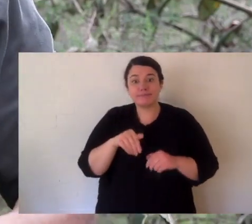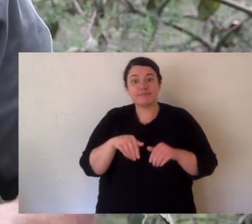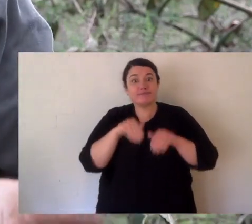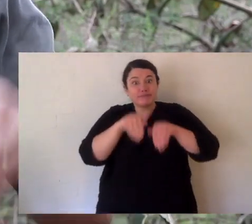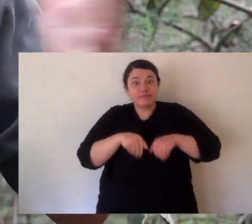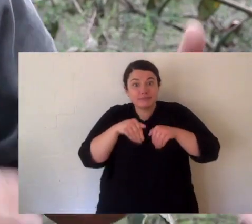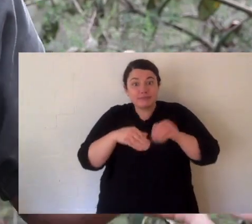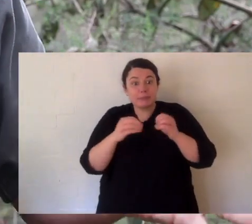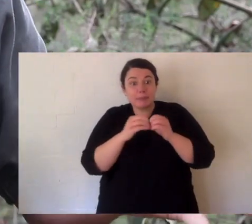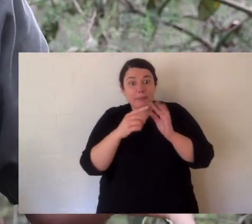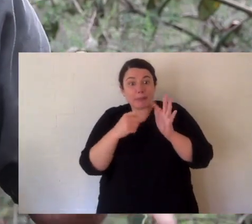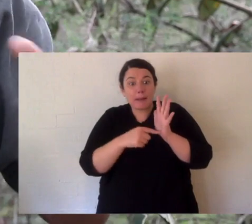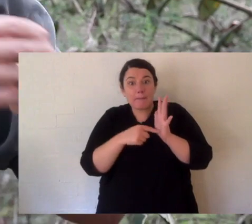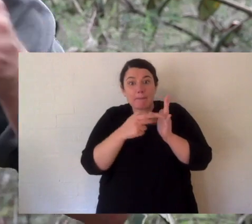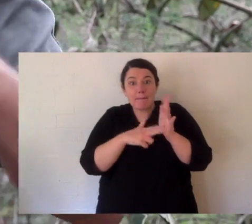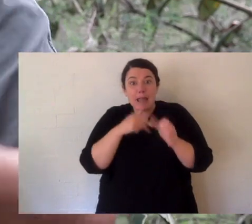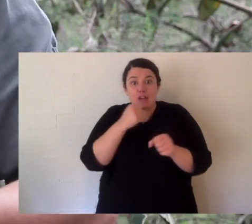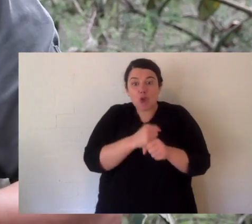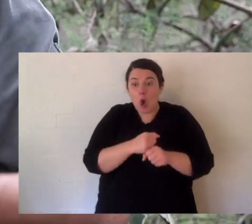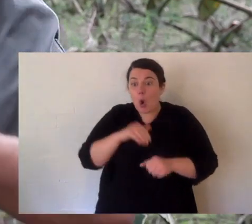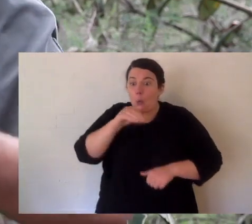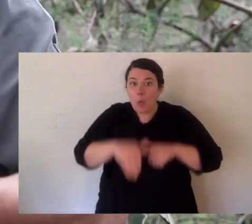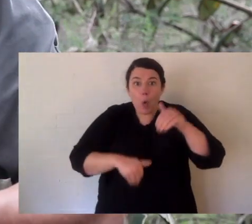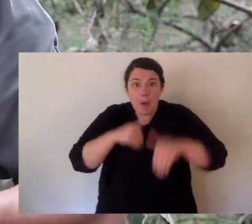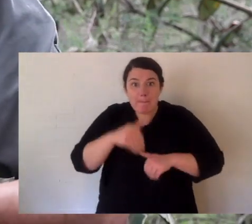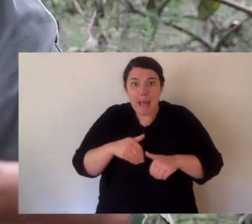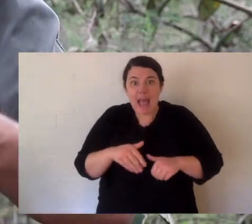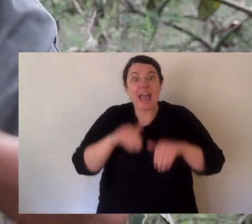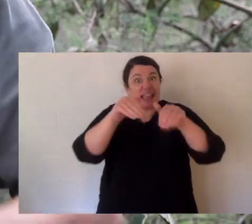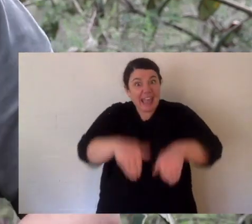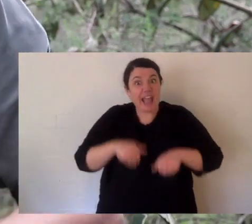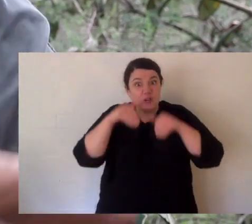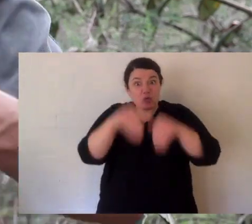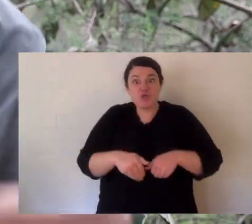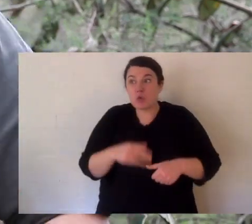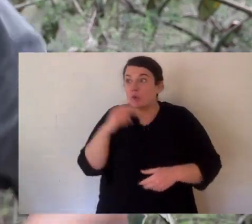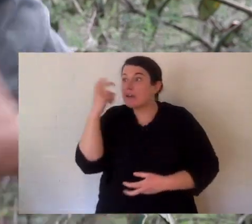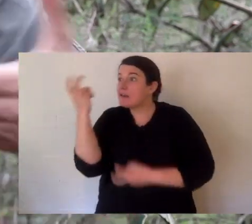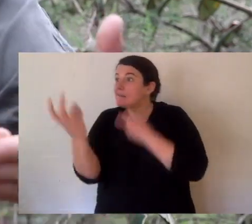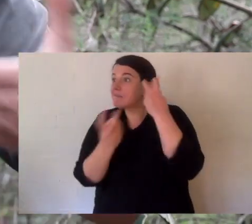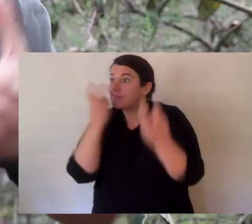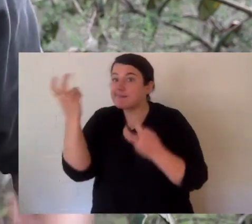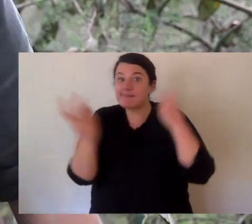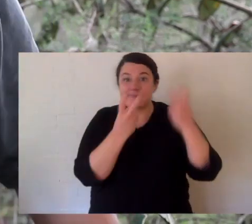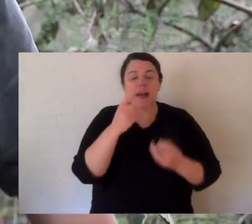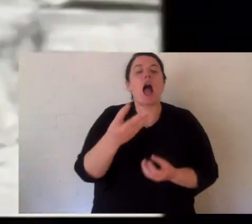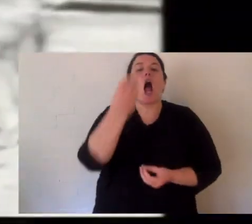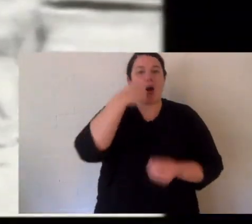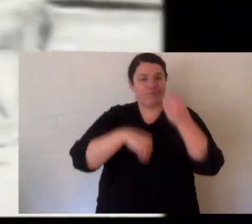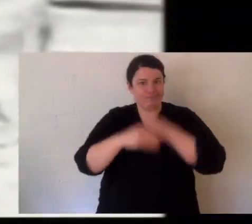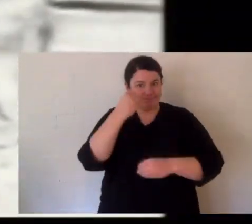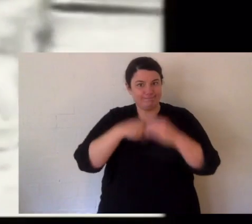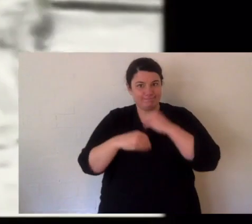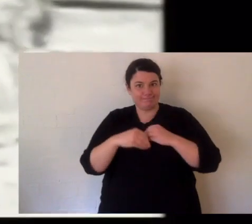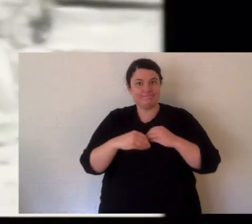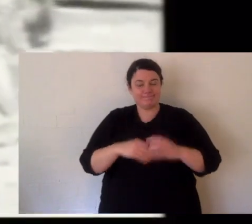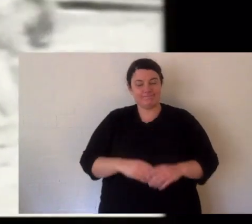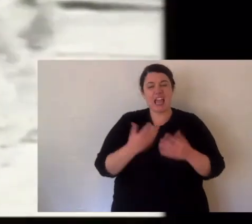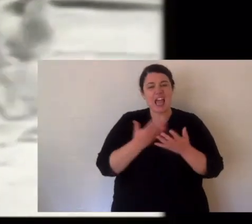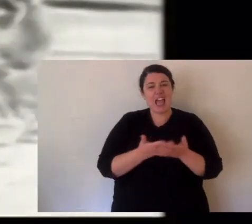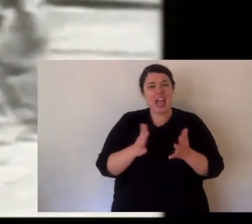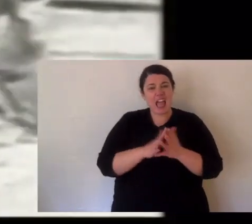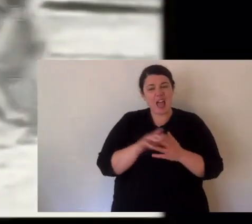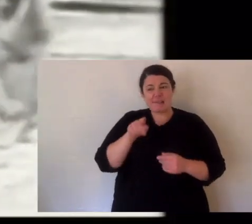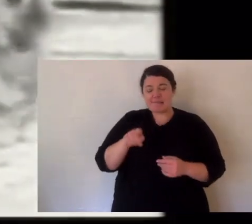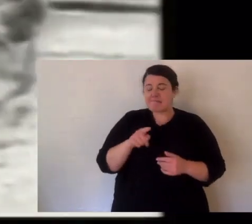wombats and kangaroos. So the animal that's a predator is bound by where it can find its prey. Now the story